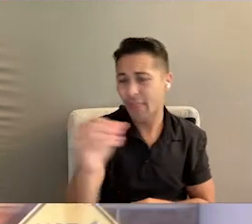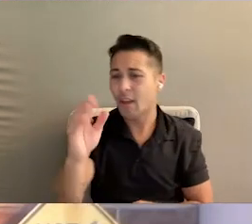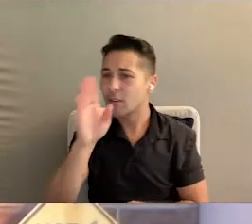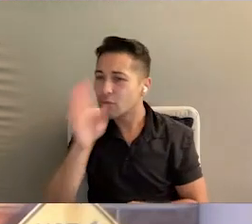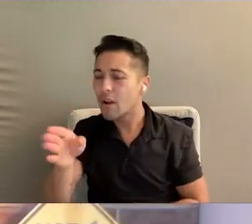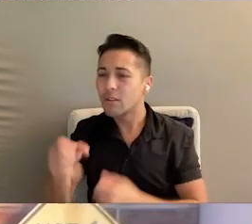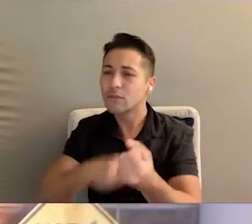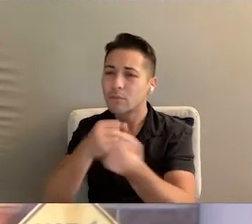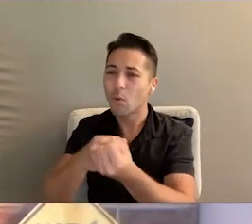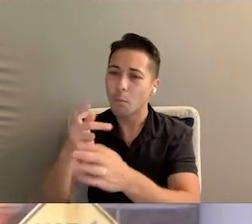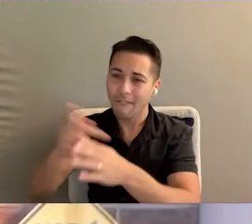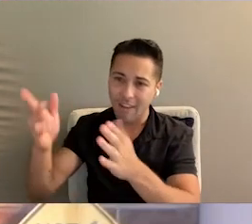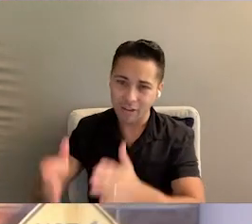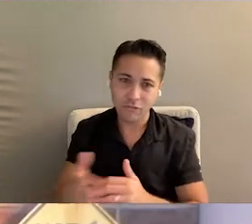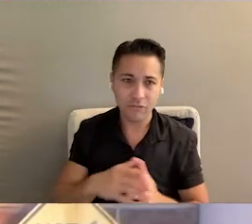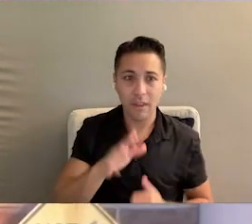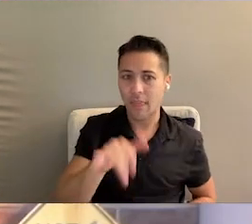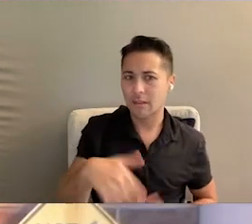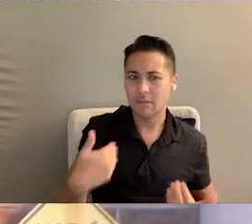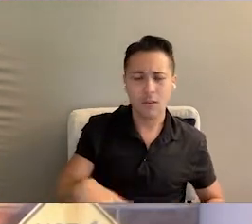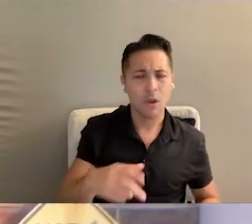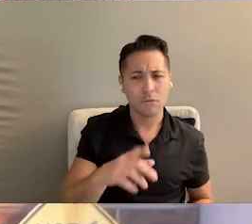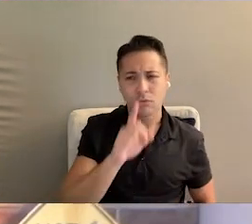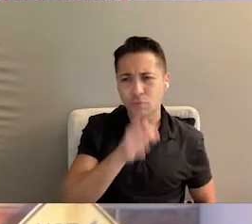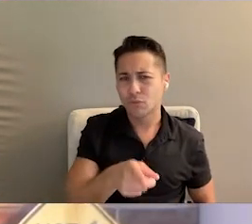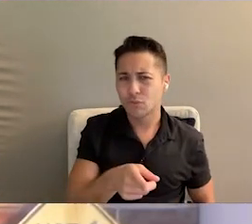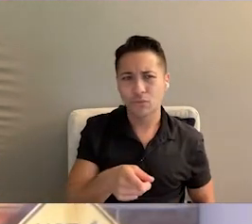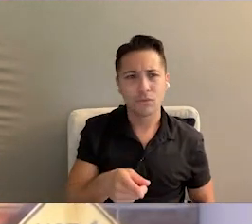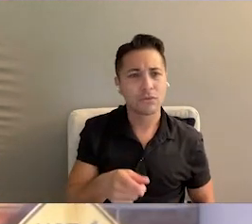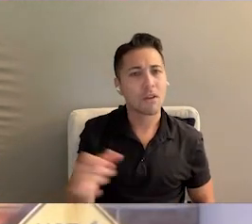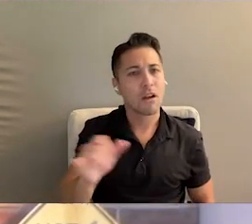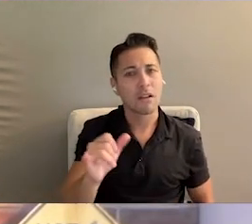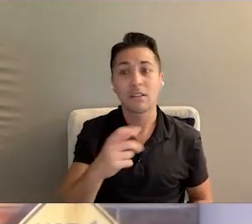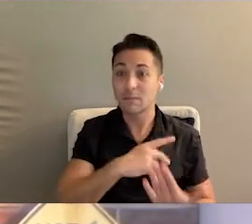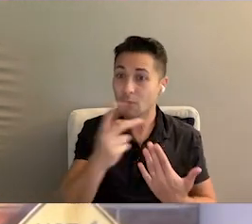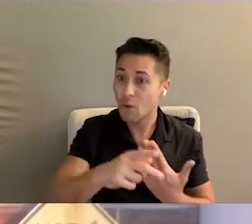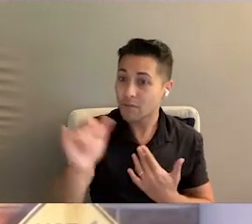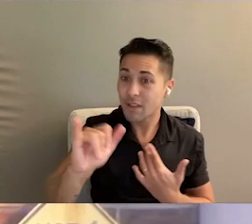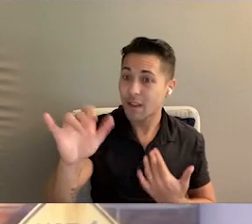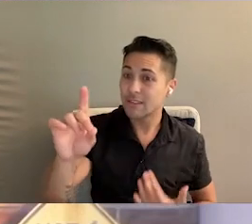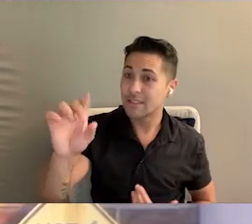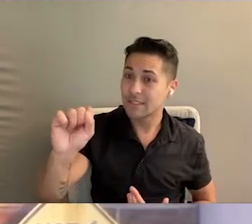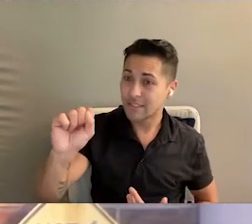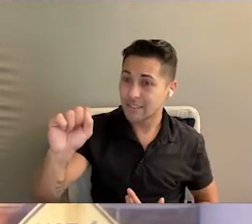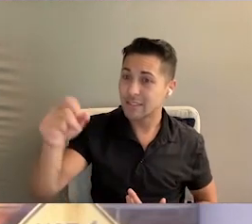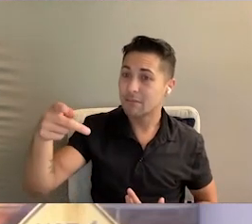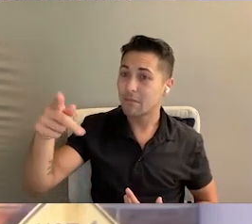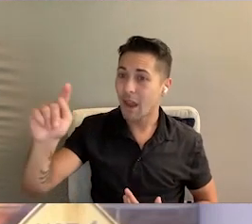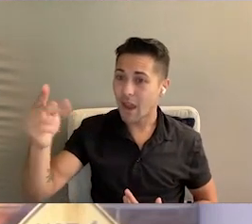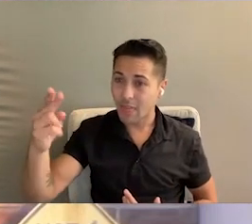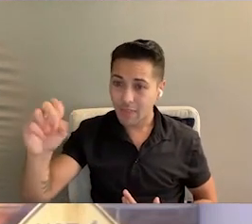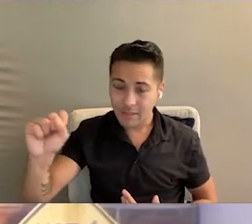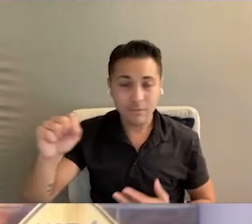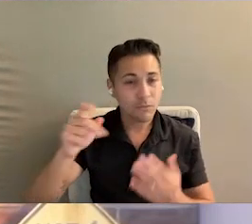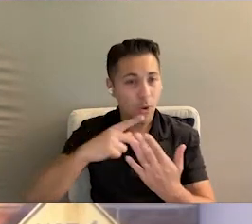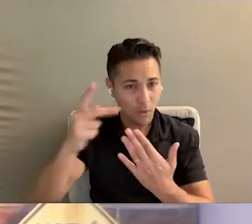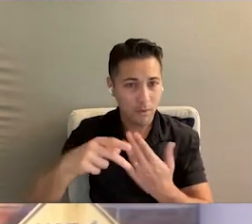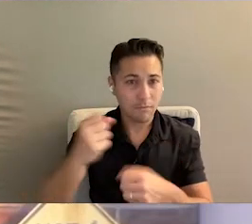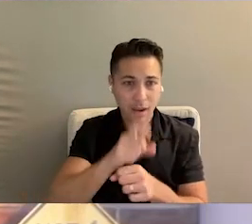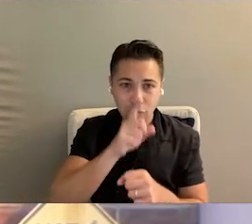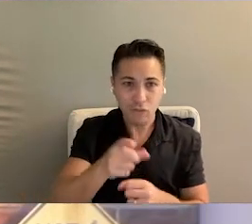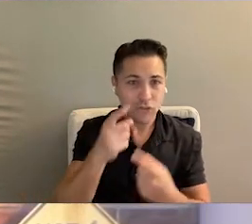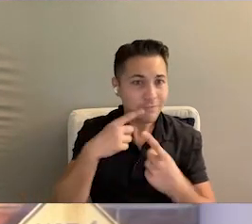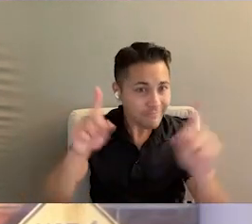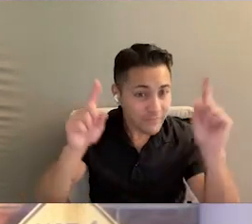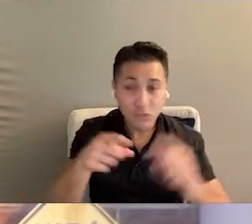and their direct support professional. And that is so true in every sense of the word. And it's programs like the DS PADS program that make sure that